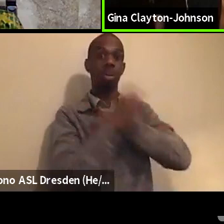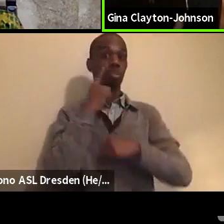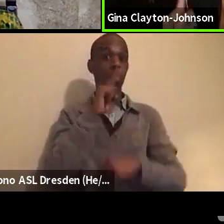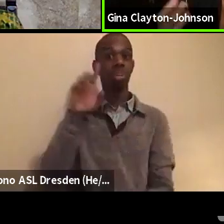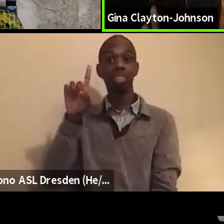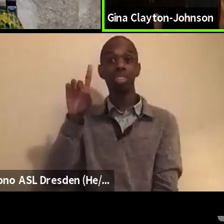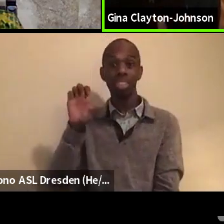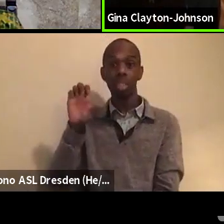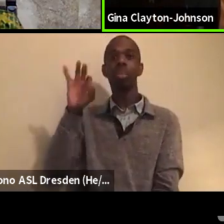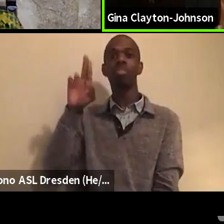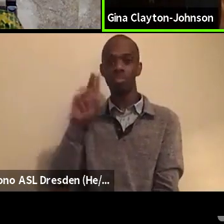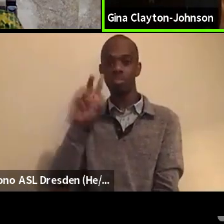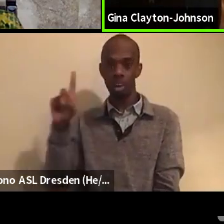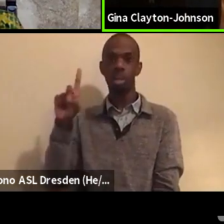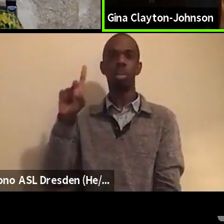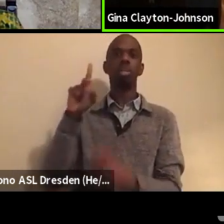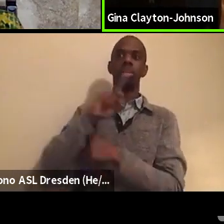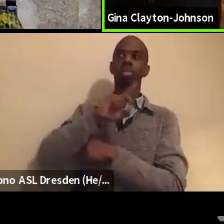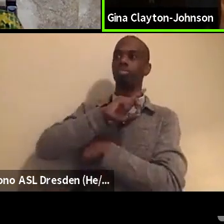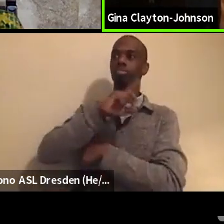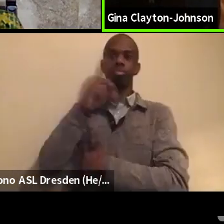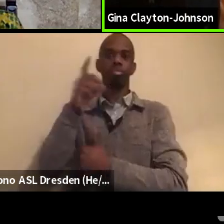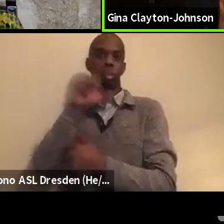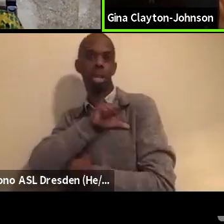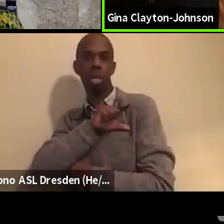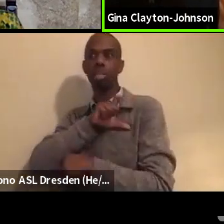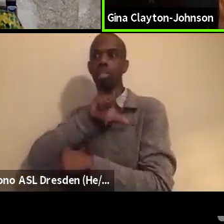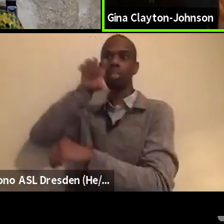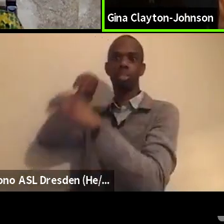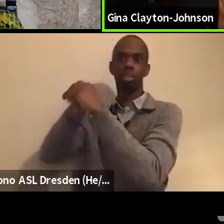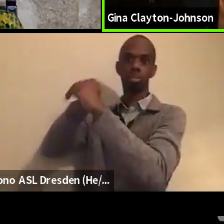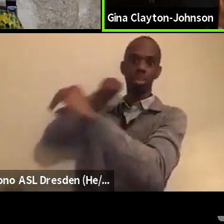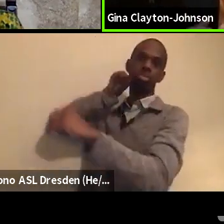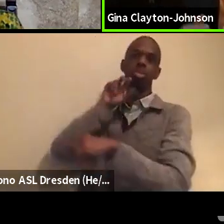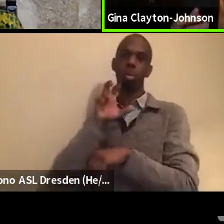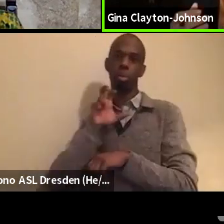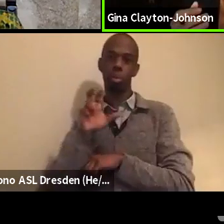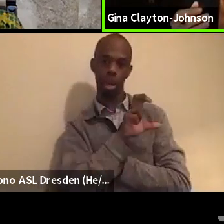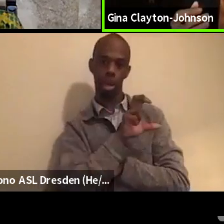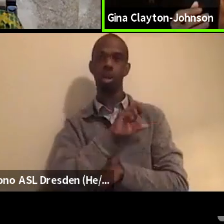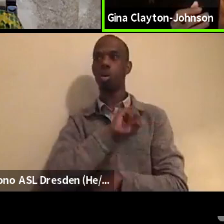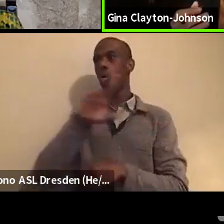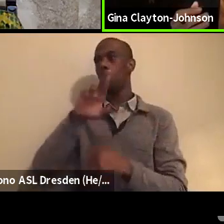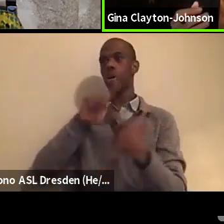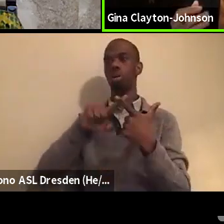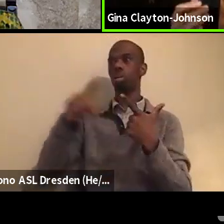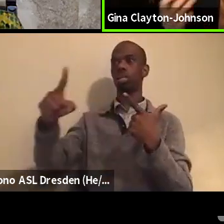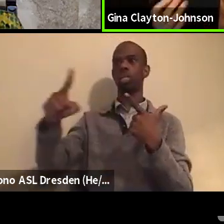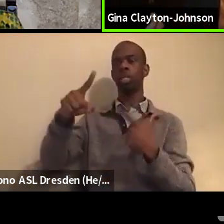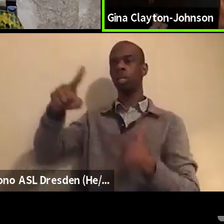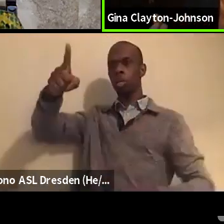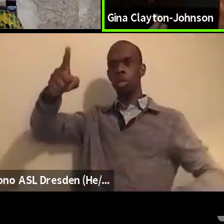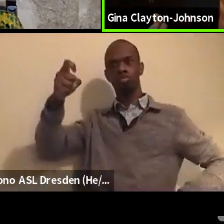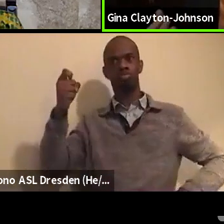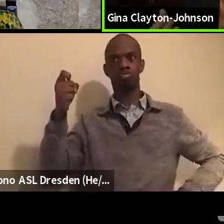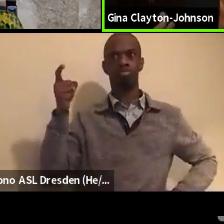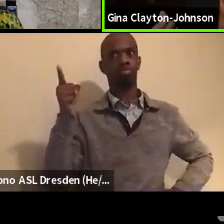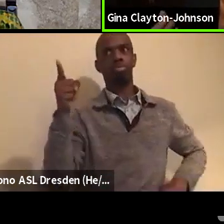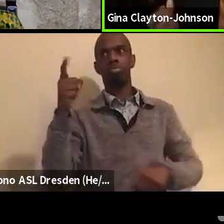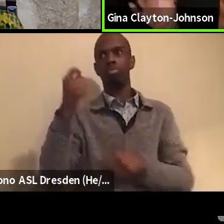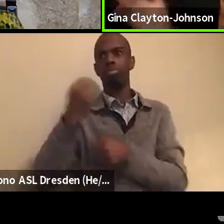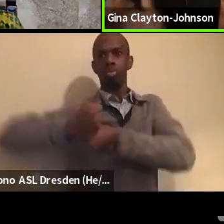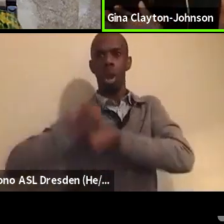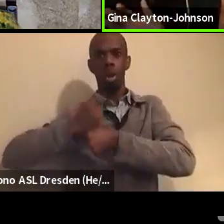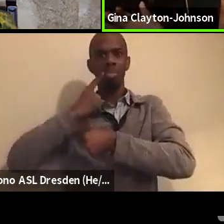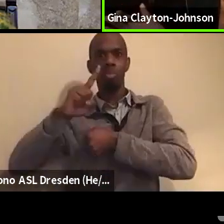Trump resign, demanded that we invest in communities, that we saw a, a response that